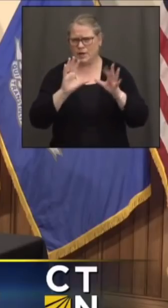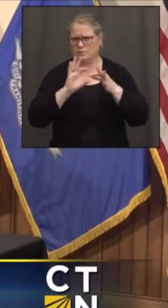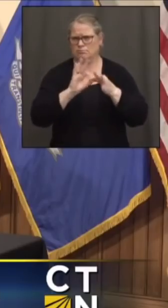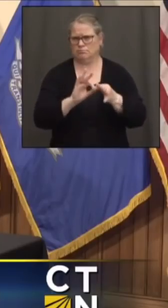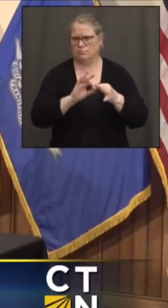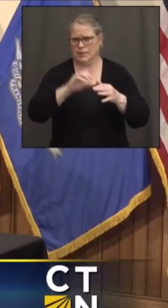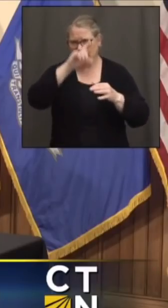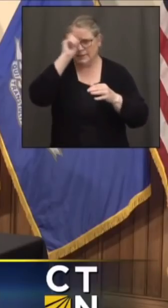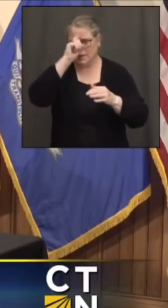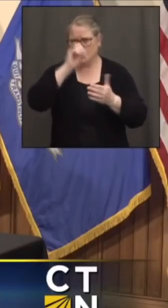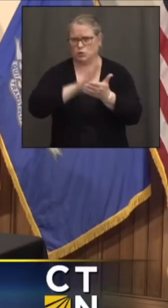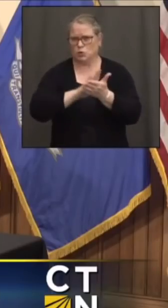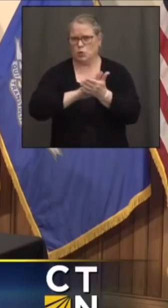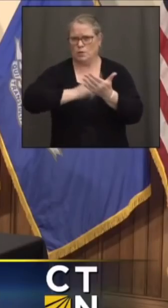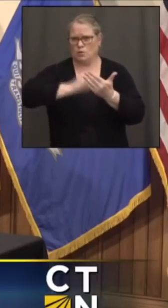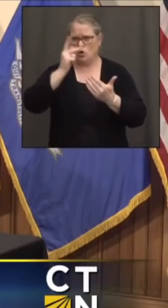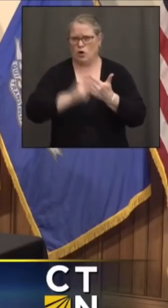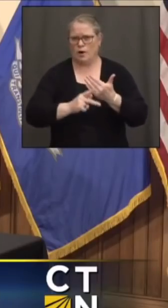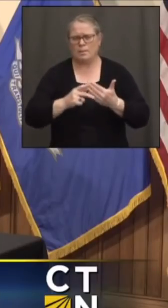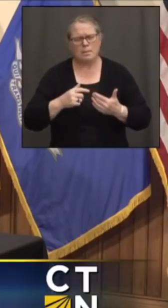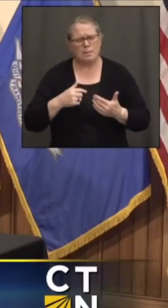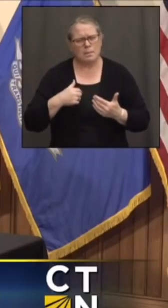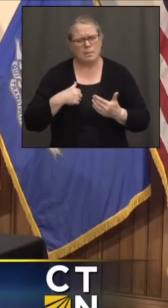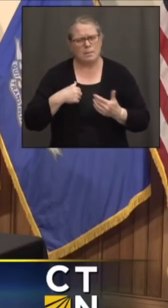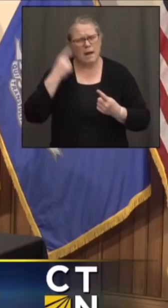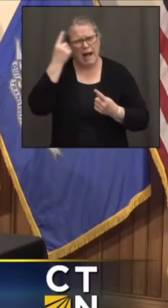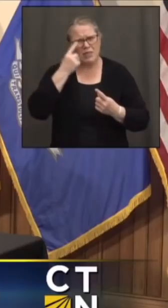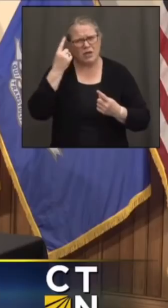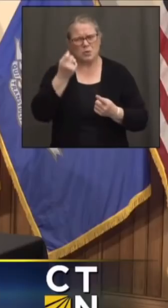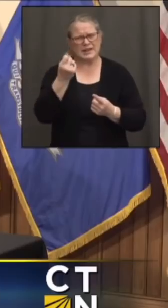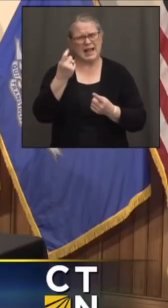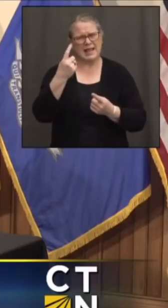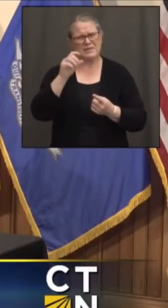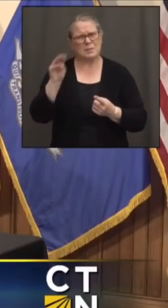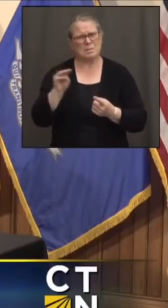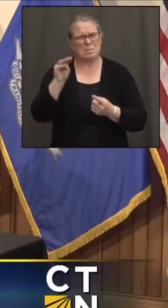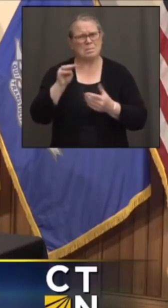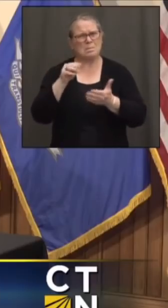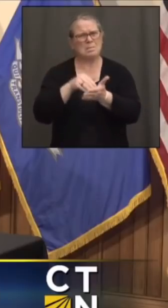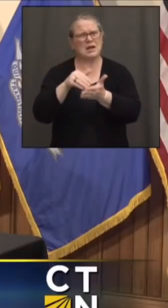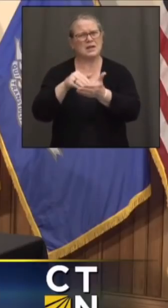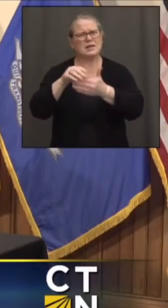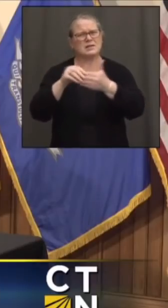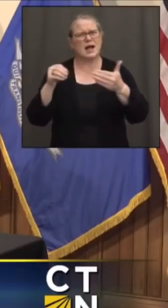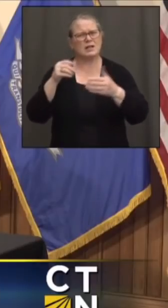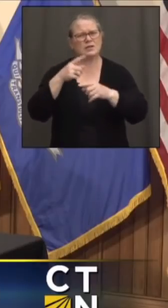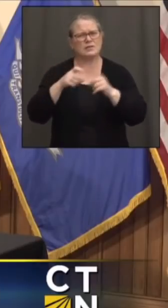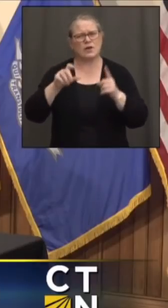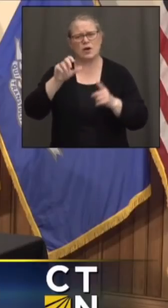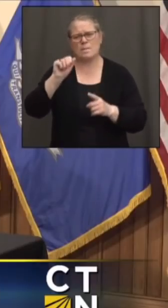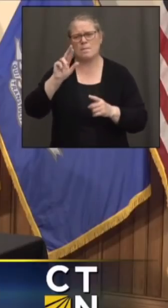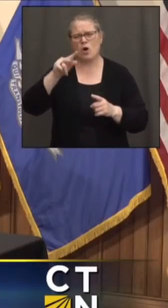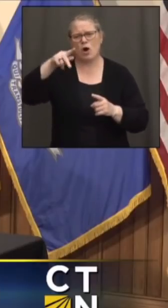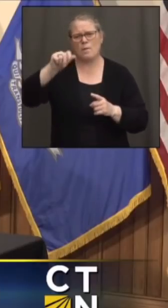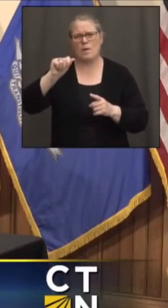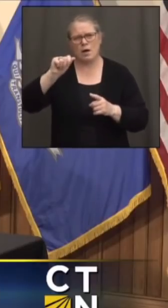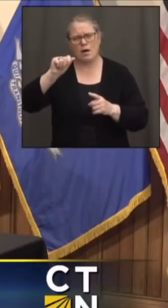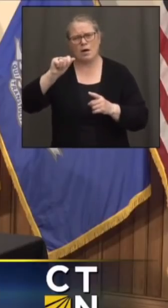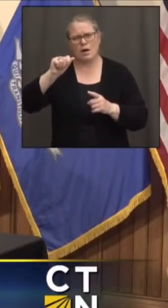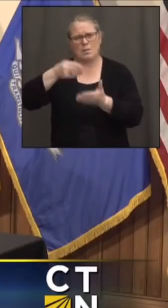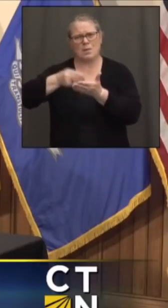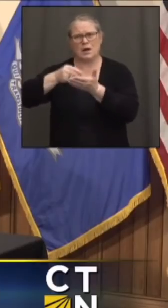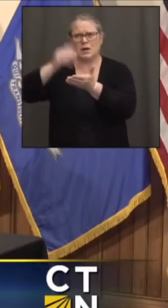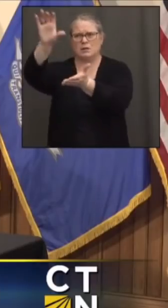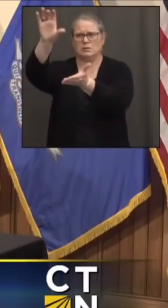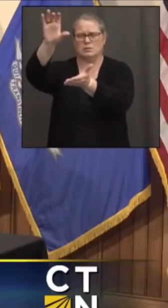summer school programs. I was under the impression that this was $11 million that was coming from the ARPA allocation directly to the State